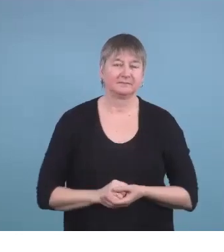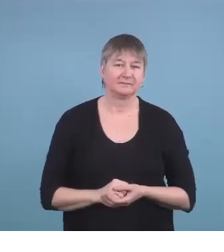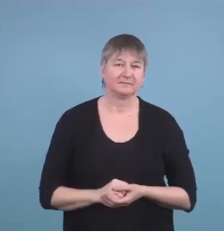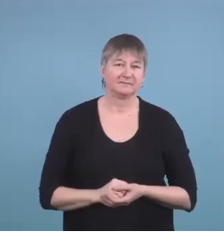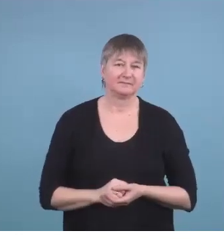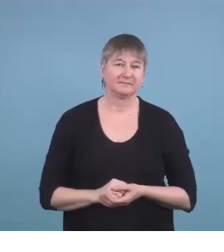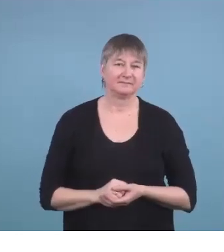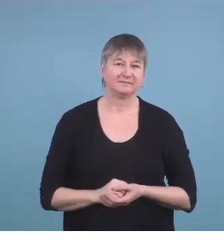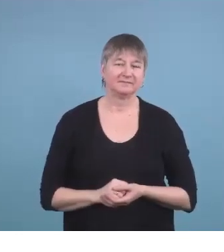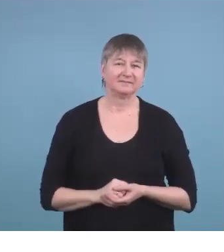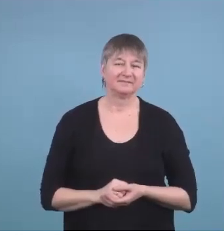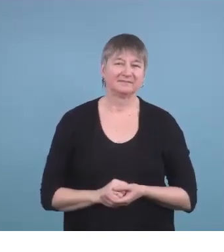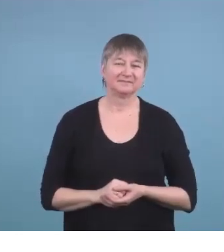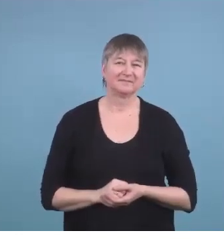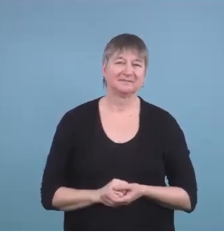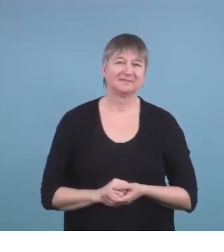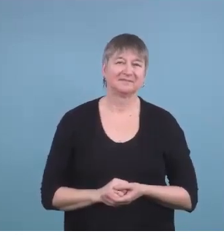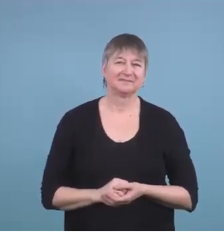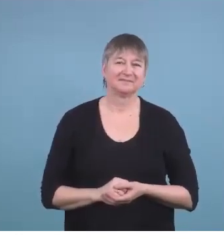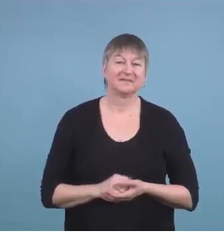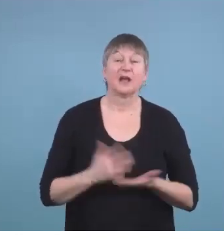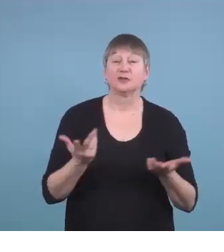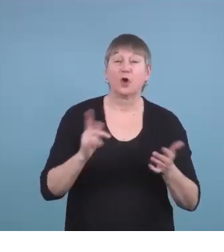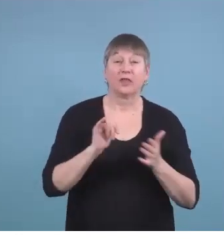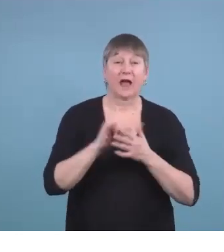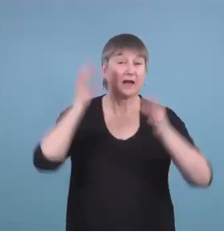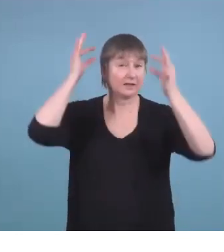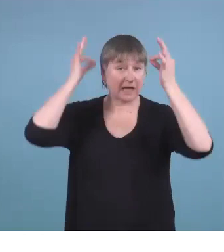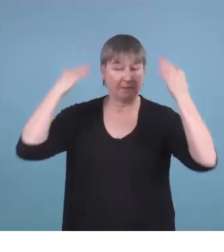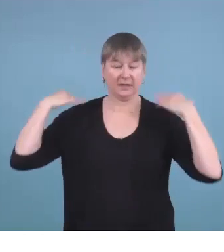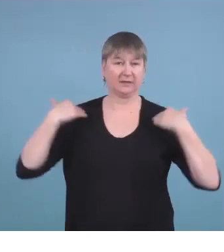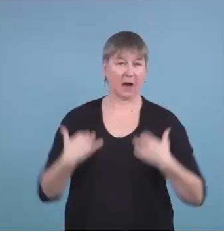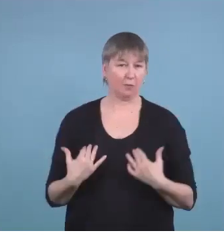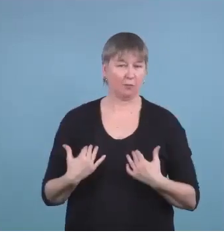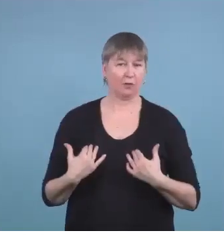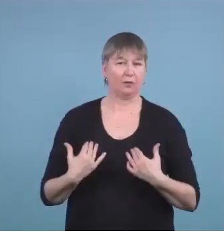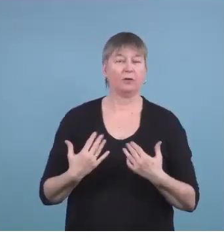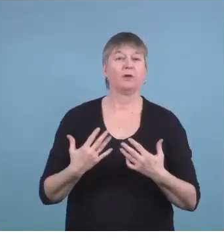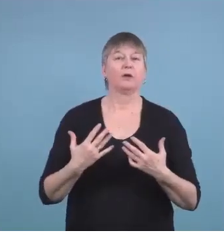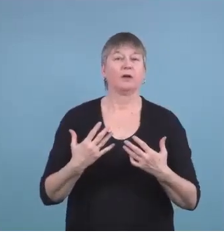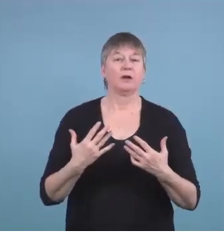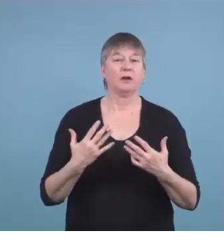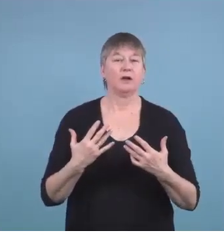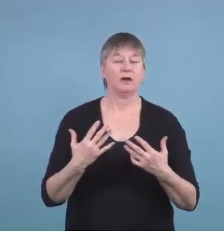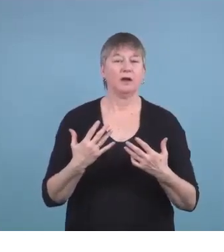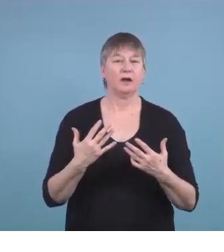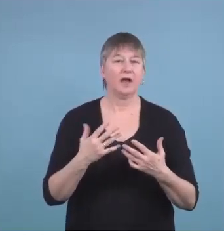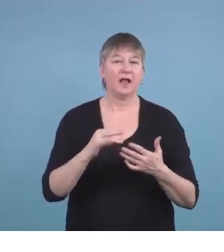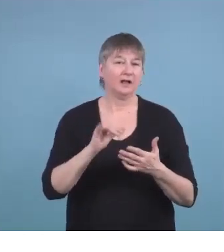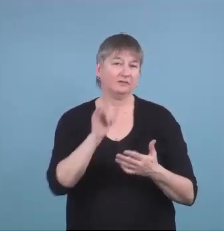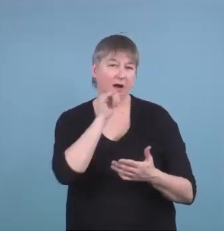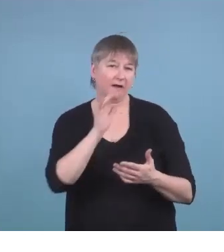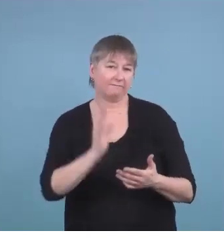So, what I mean by that is the cap and gown photos. So, the cap and gown photos, they're not wearing their fancy grad dress,